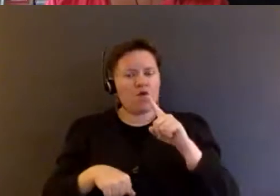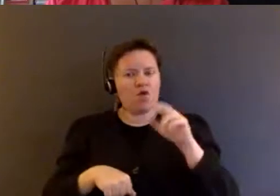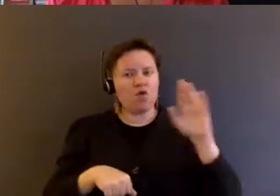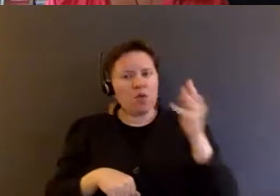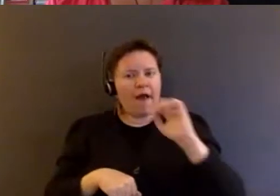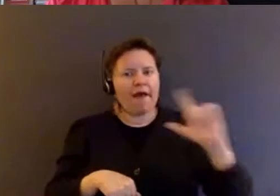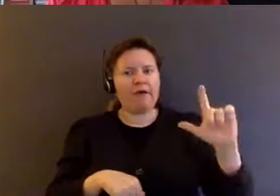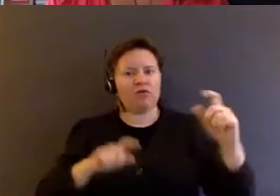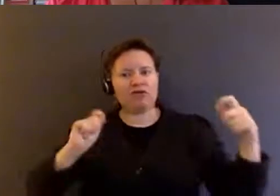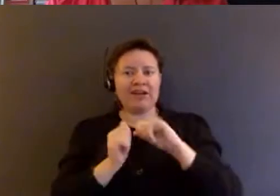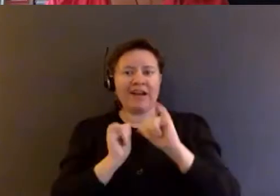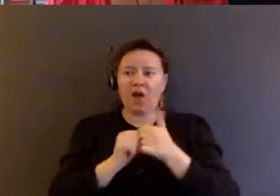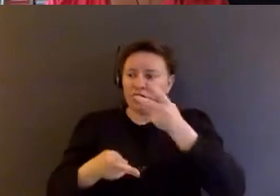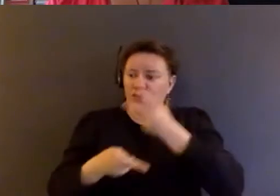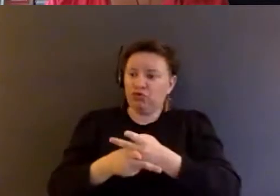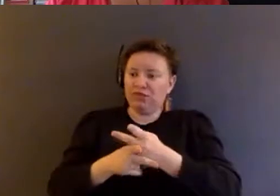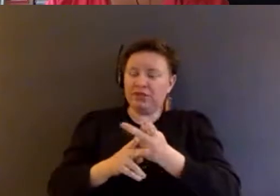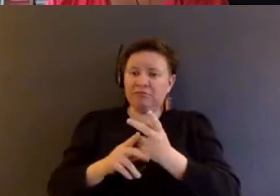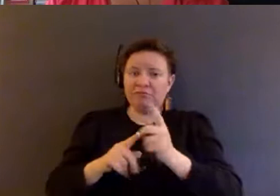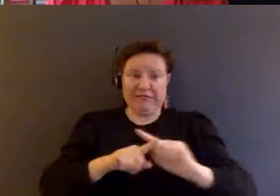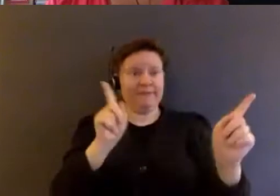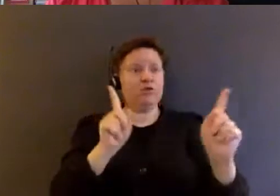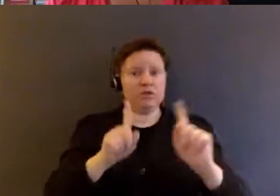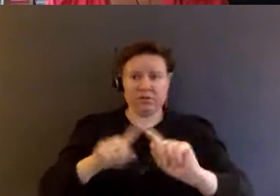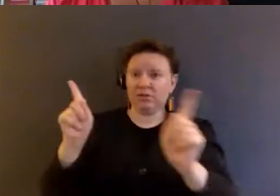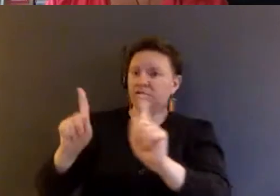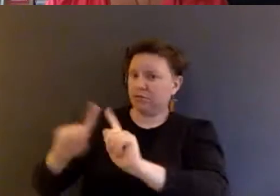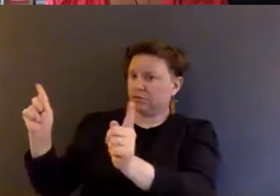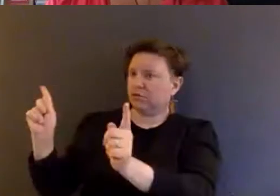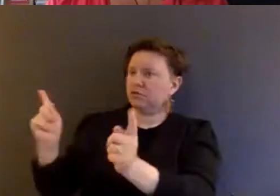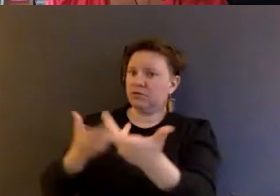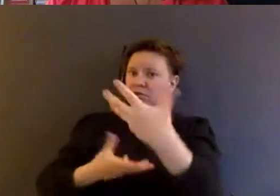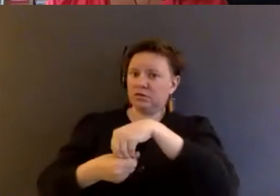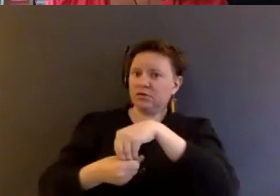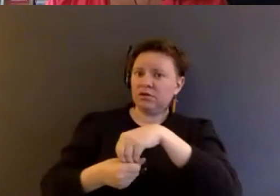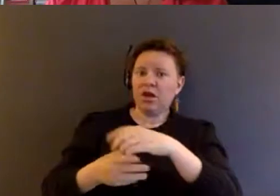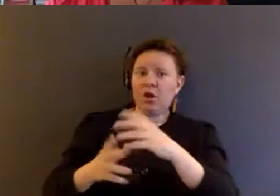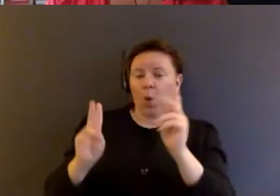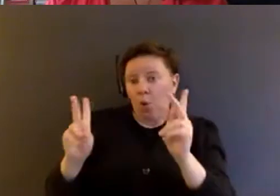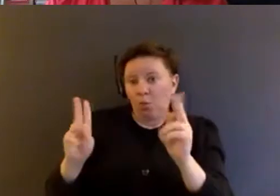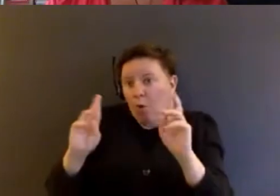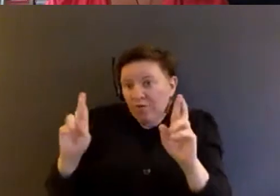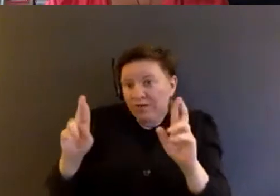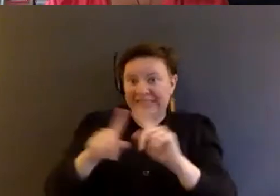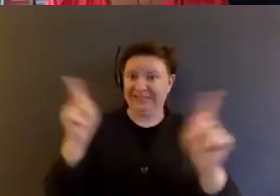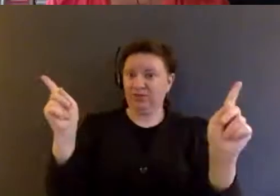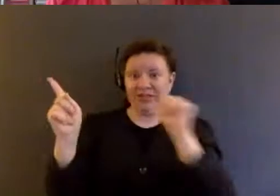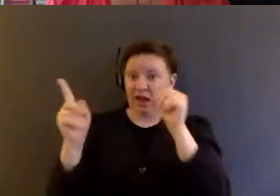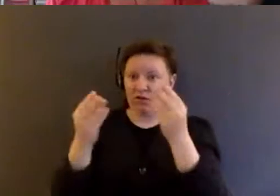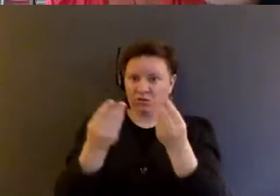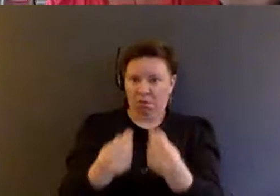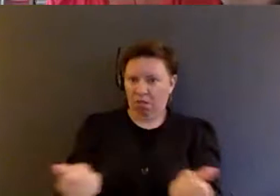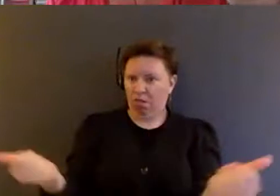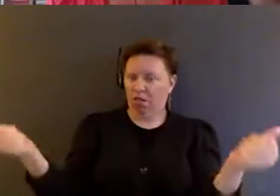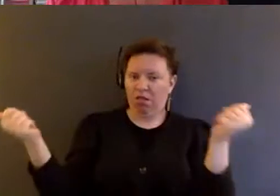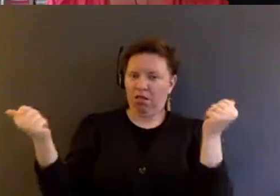in how we treat difference. And difference very, very hopefully is not going away either. But